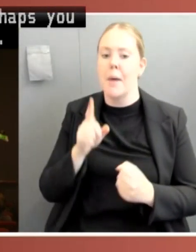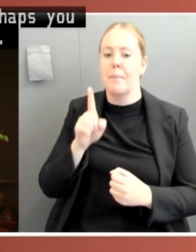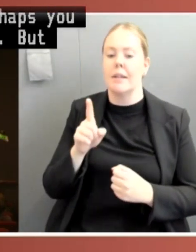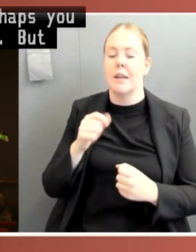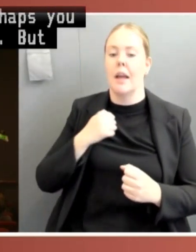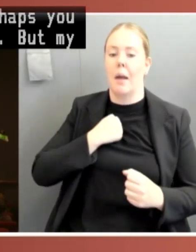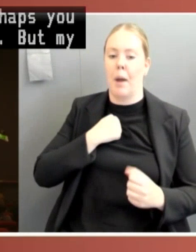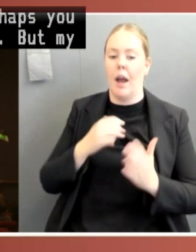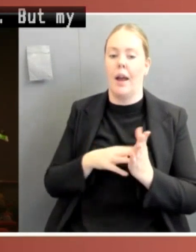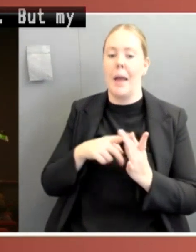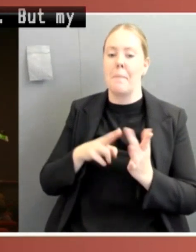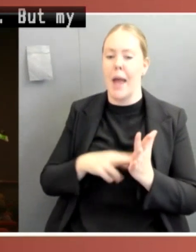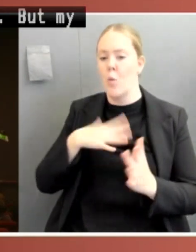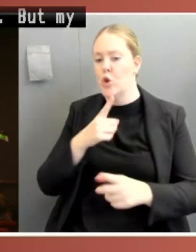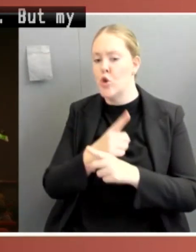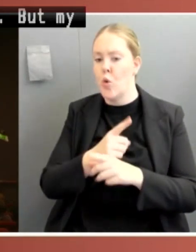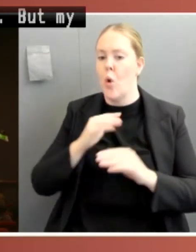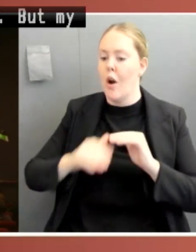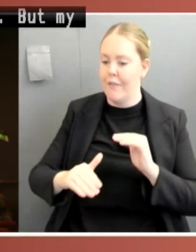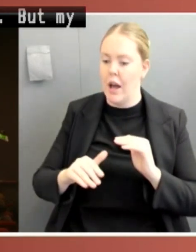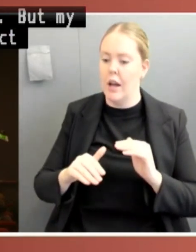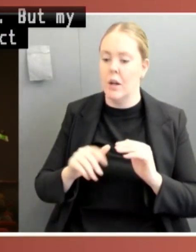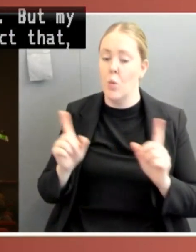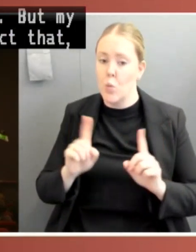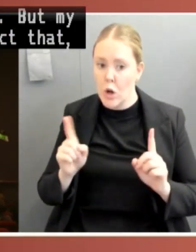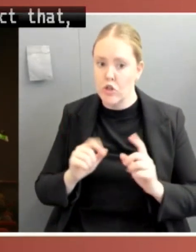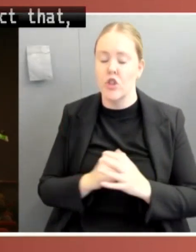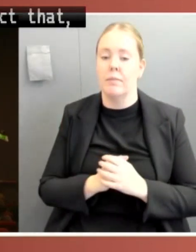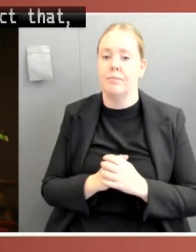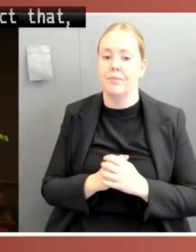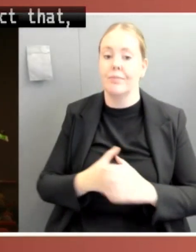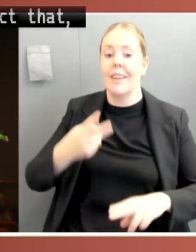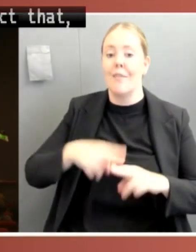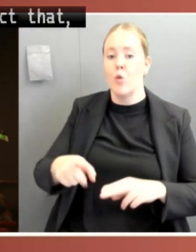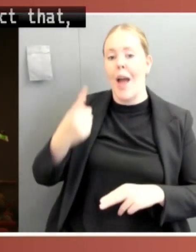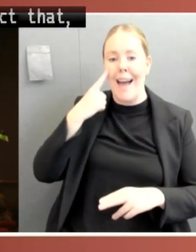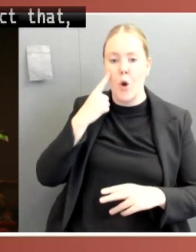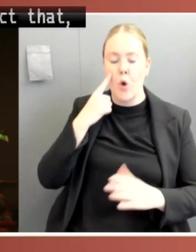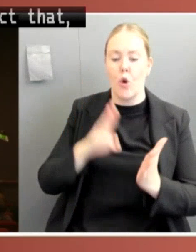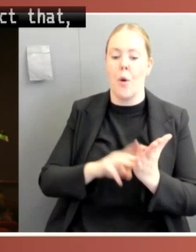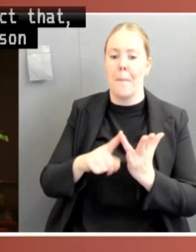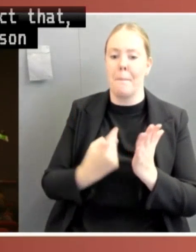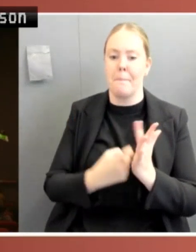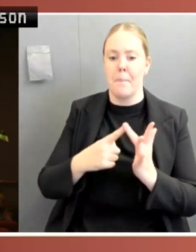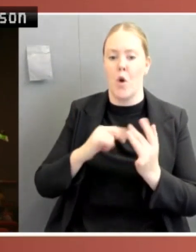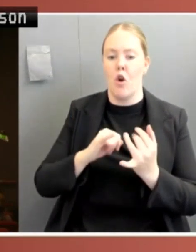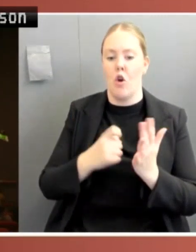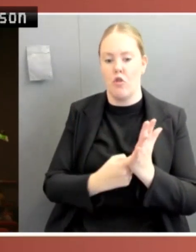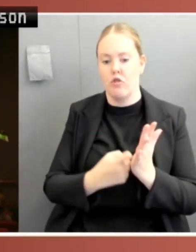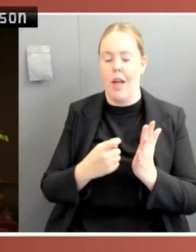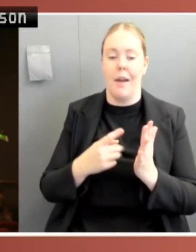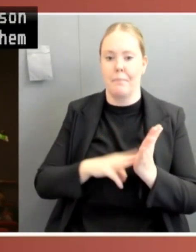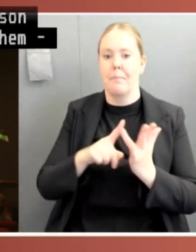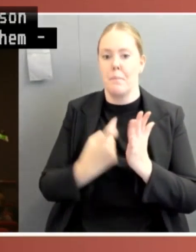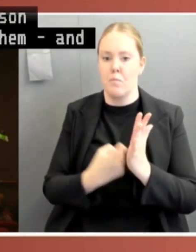if you looked at the Morrison governments, the two of them, and tracked through some of the things you were talking